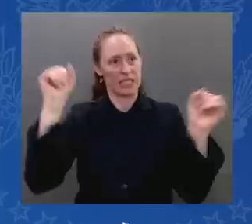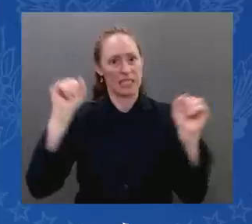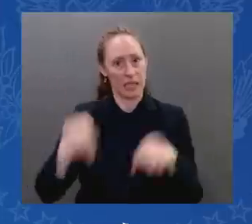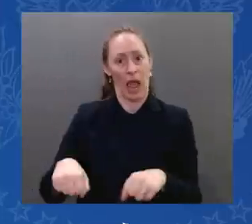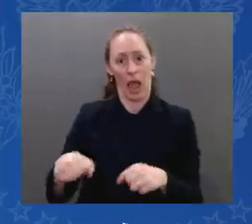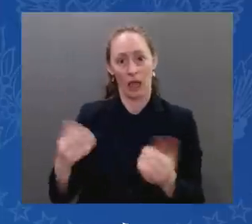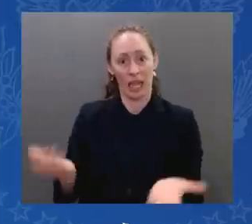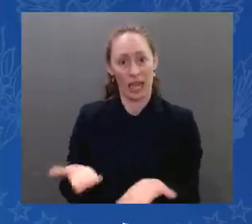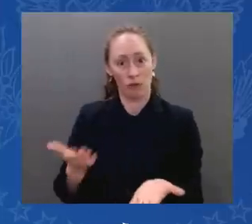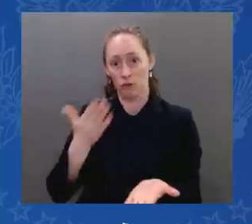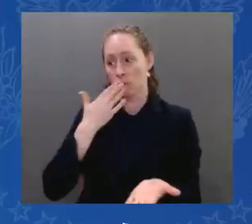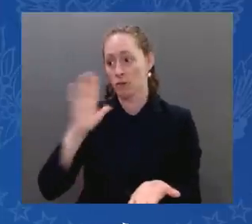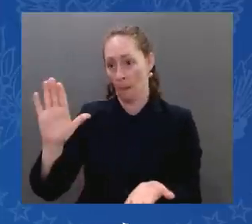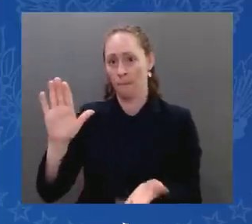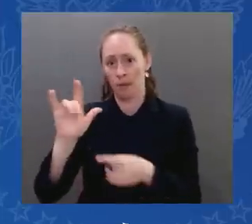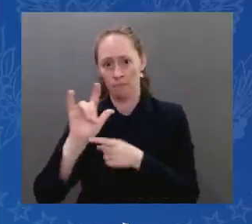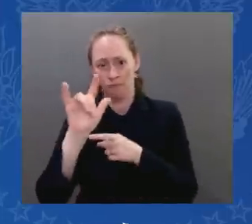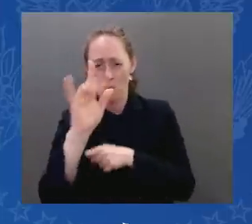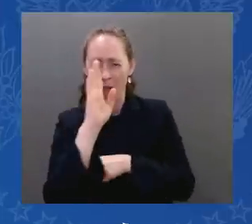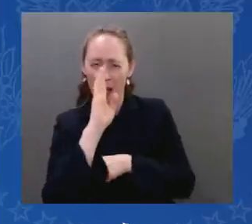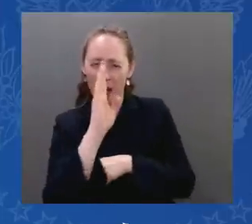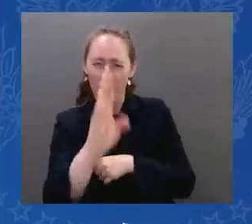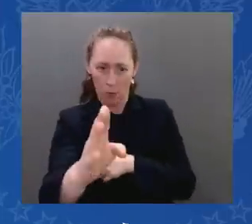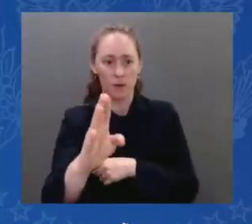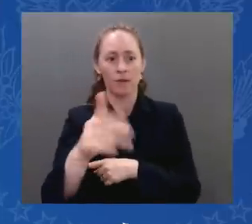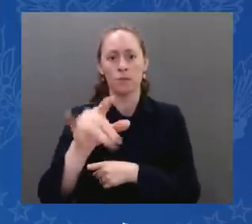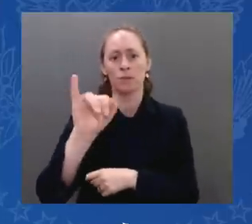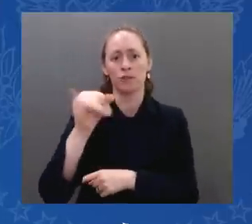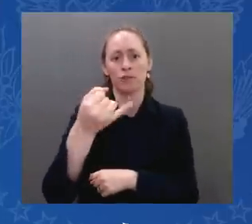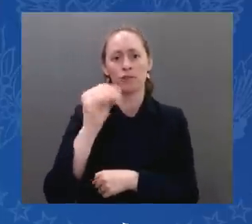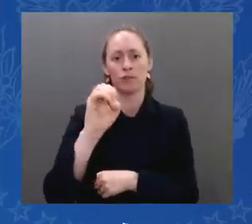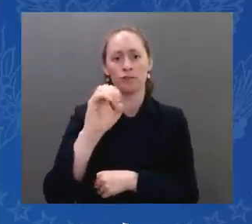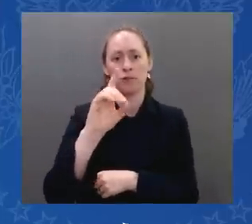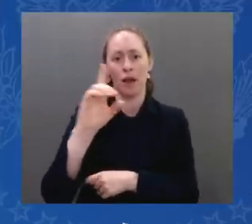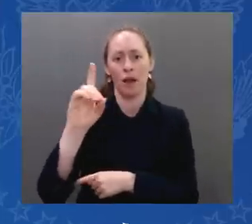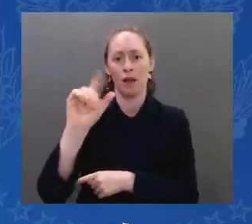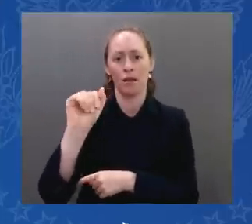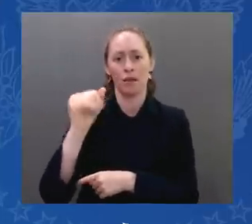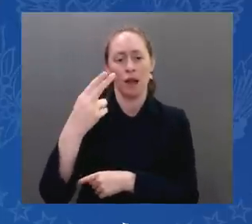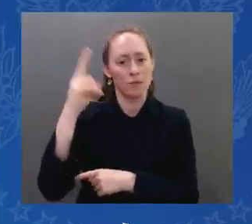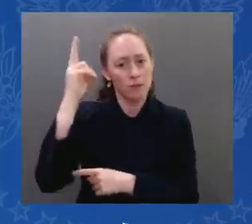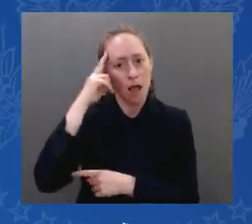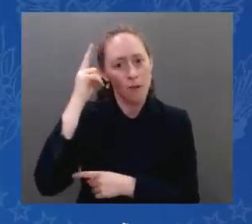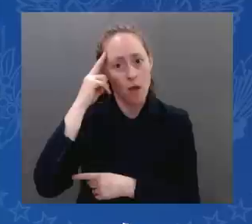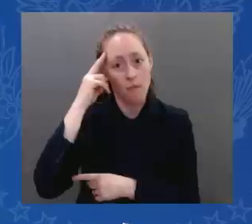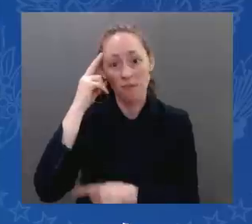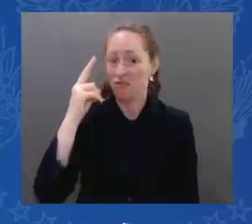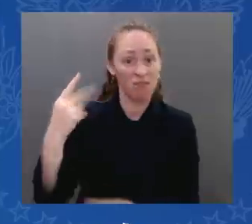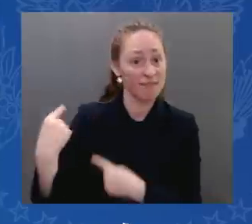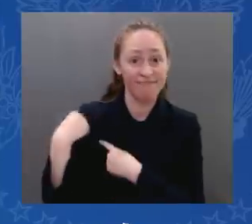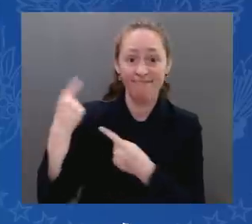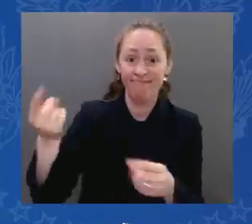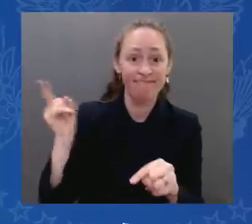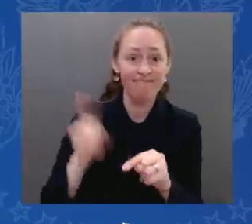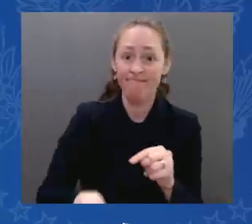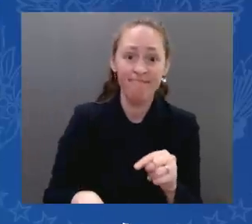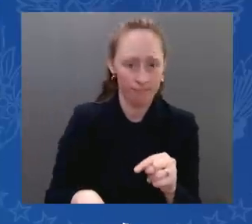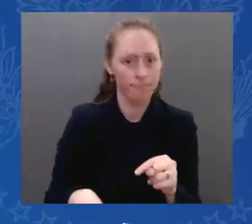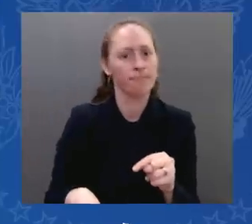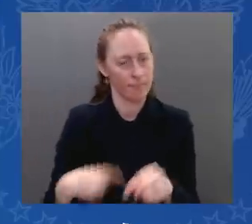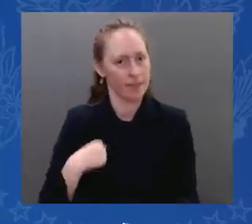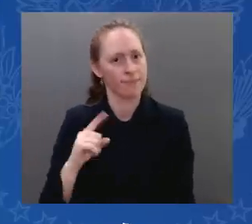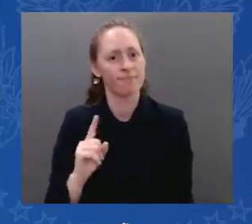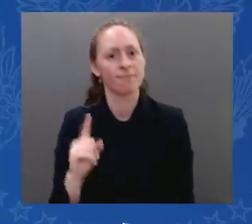message, a message of peace and extraordinary opportunities that a more stable and integrated region could bring to the